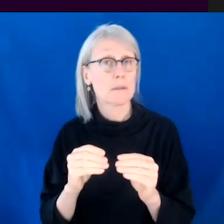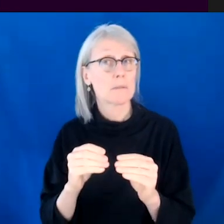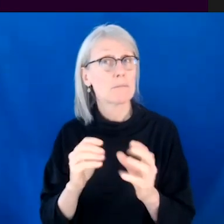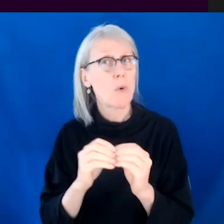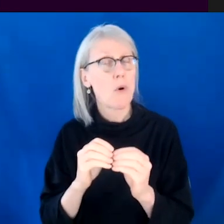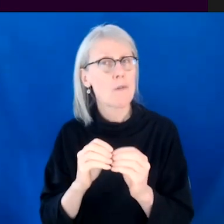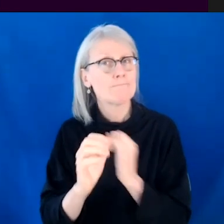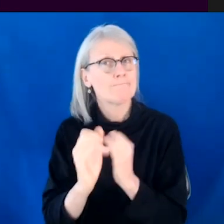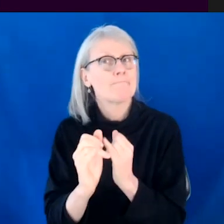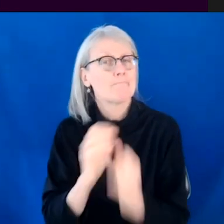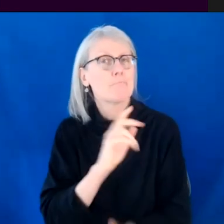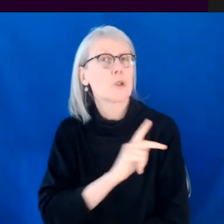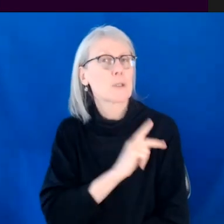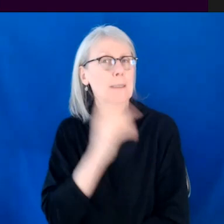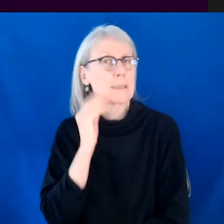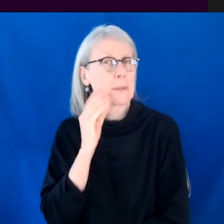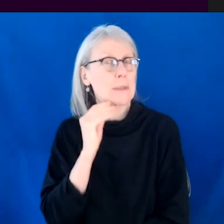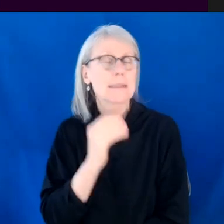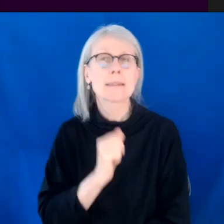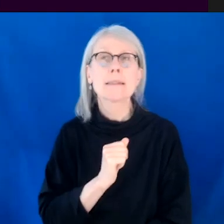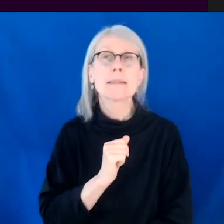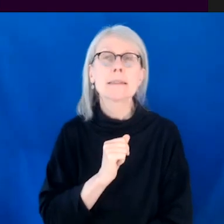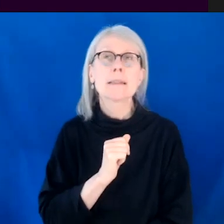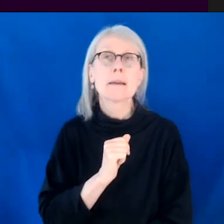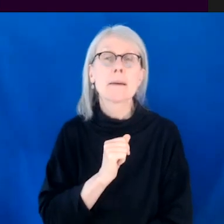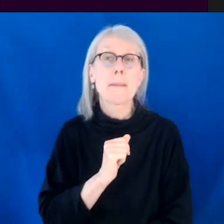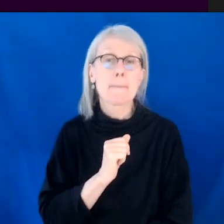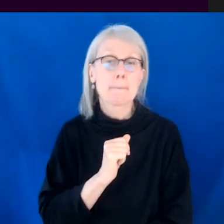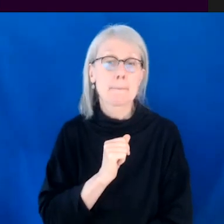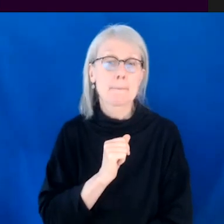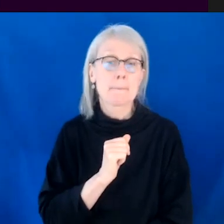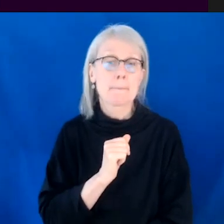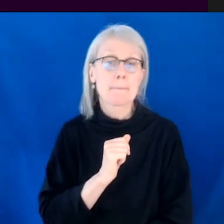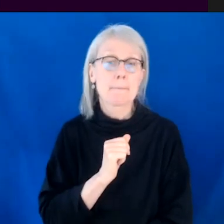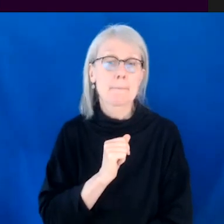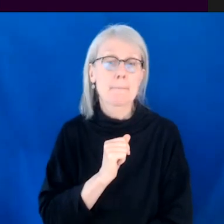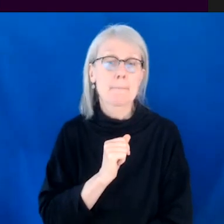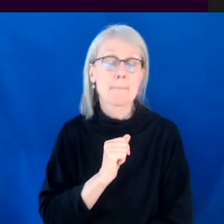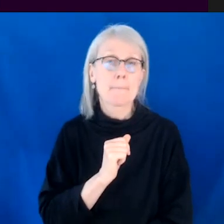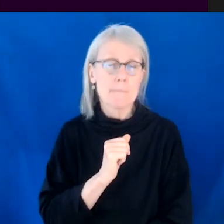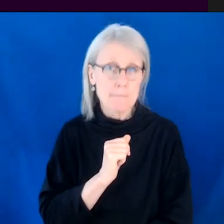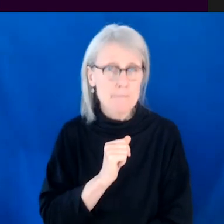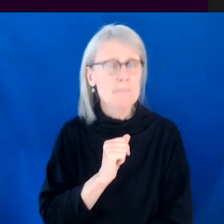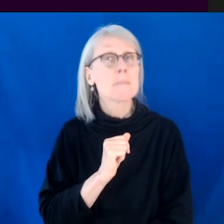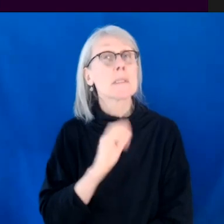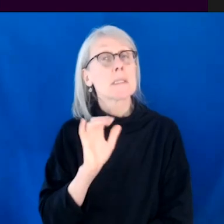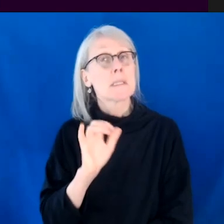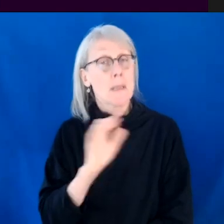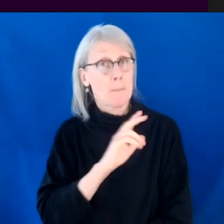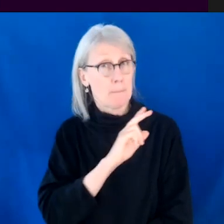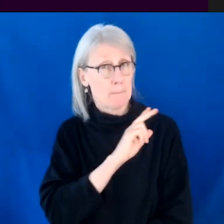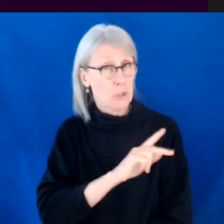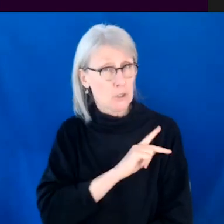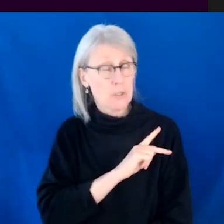I don't know if the personal is, I don't know if it's necessarily that it's personal. I think it's like what people